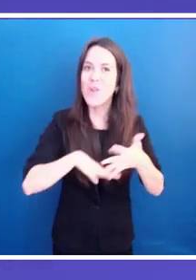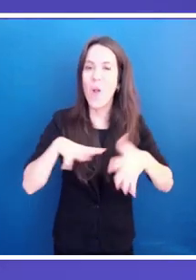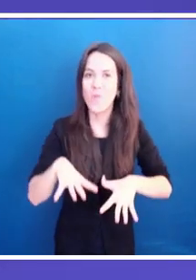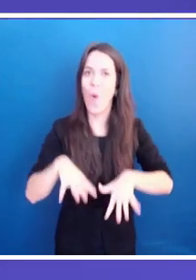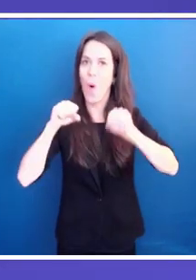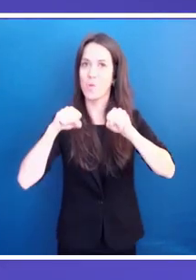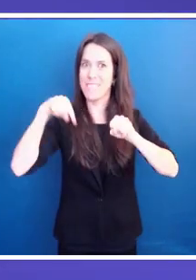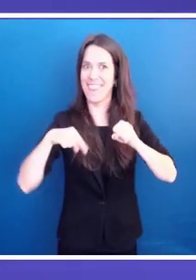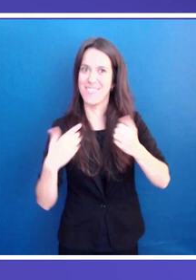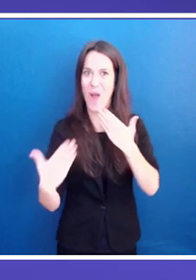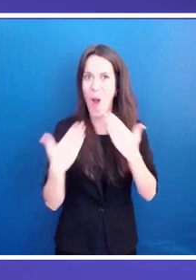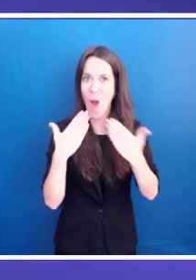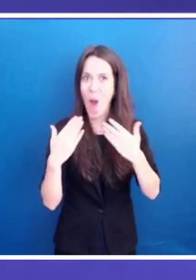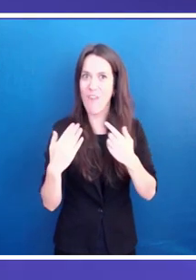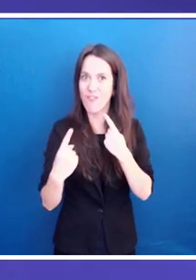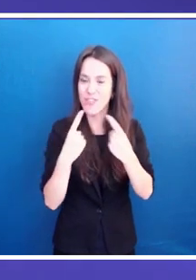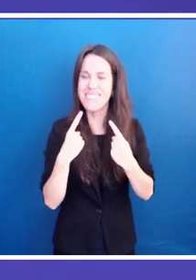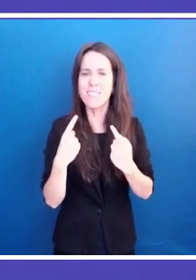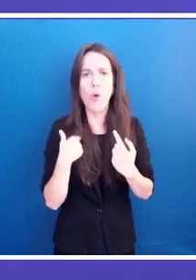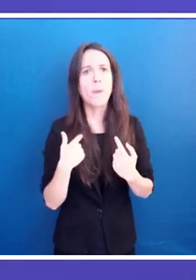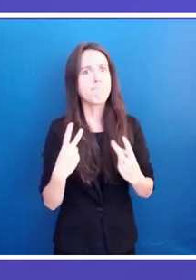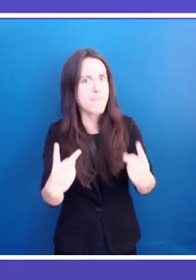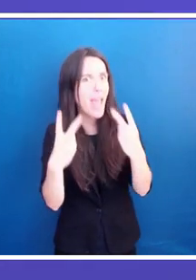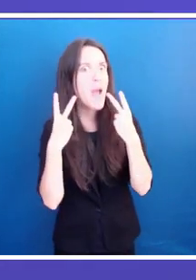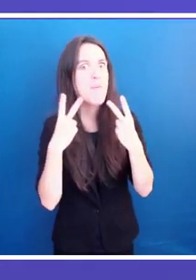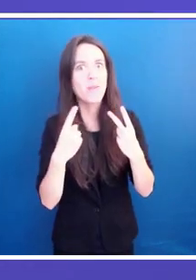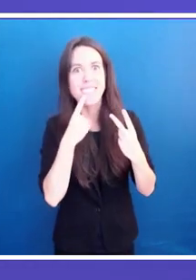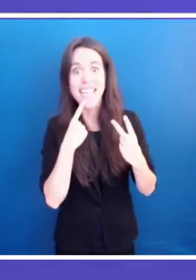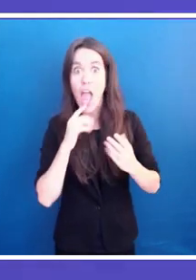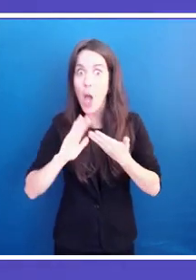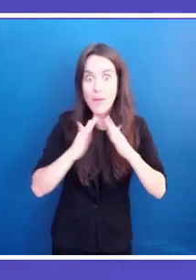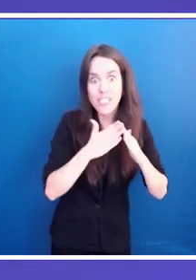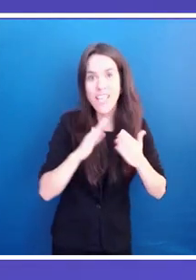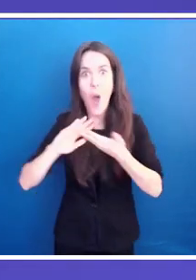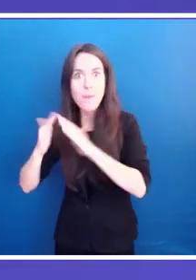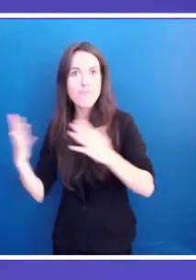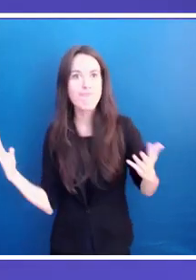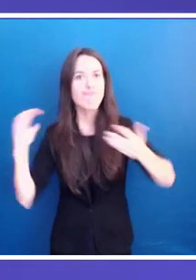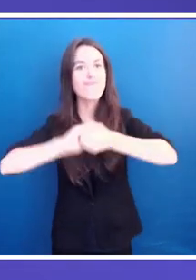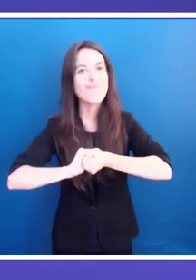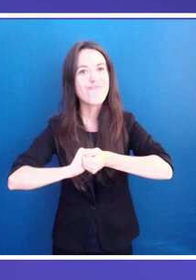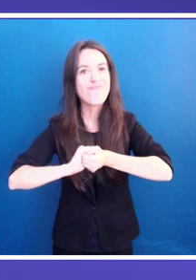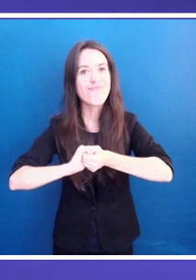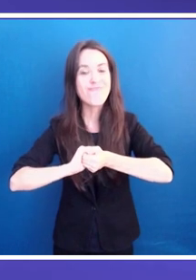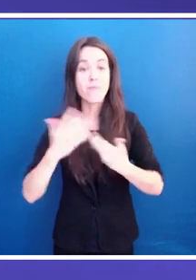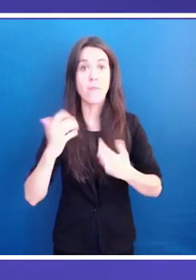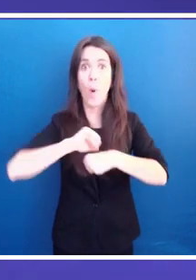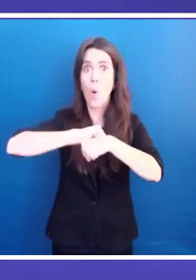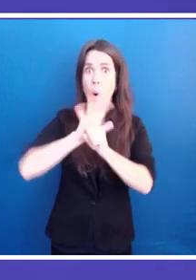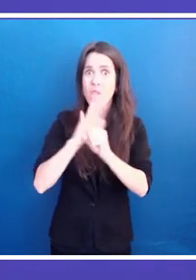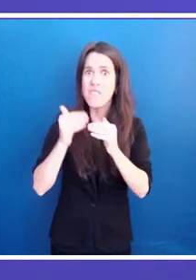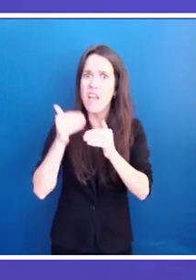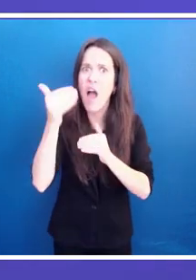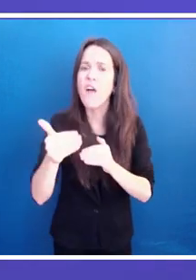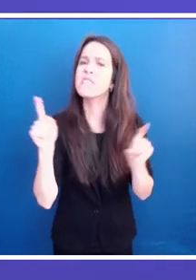we need to highlight the importance of rebuilding our communities in the post-COVID era so that this would become a